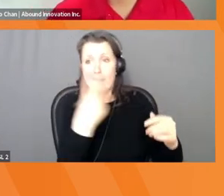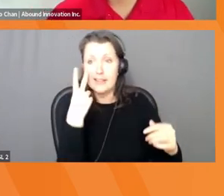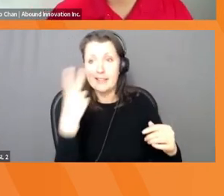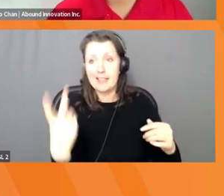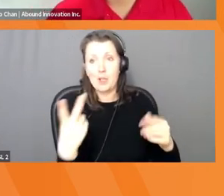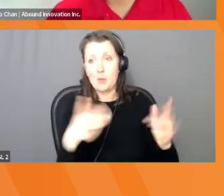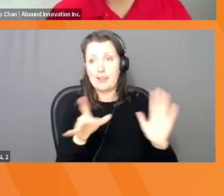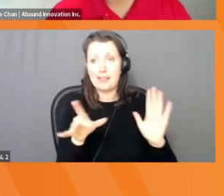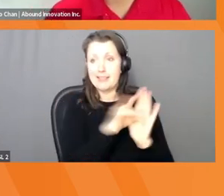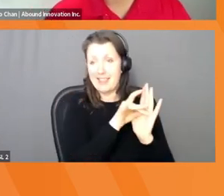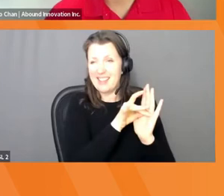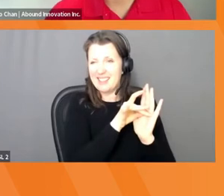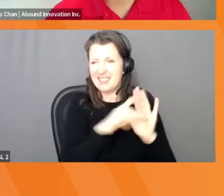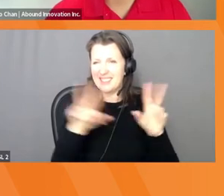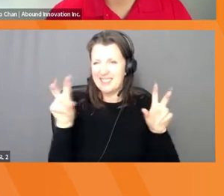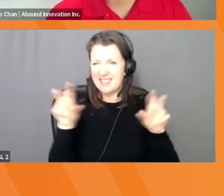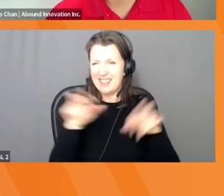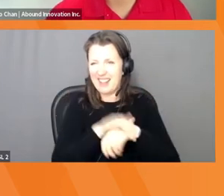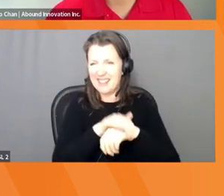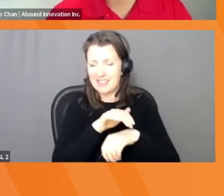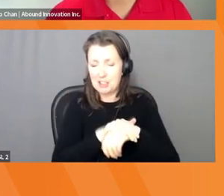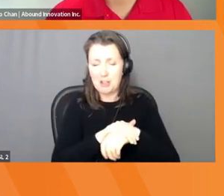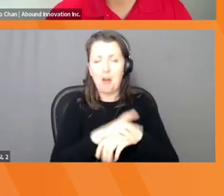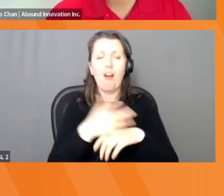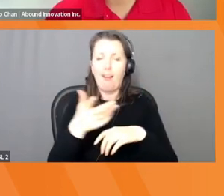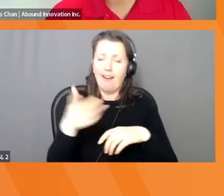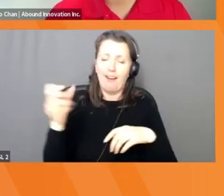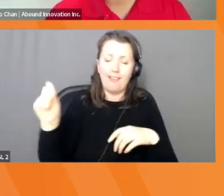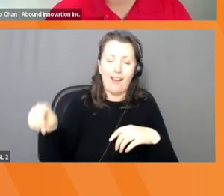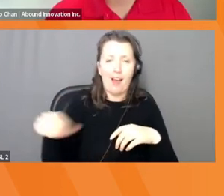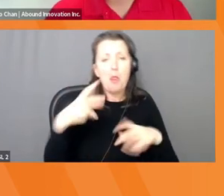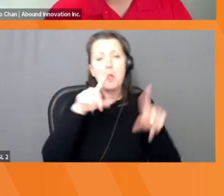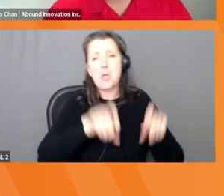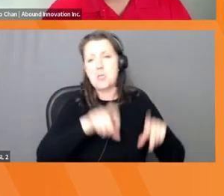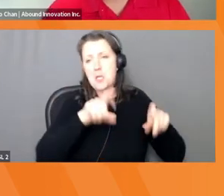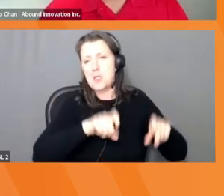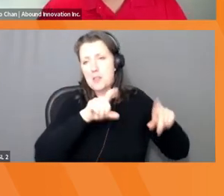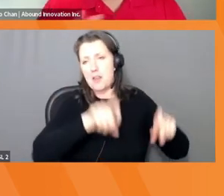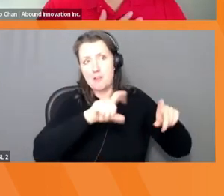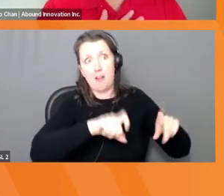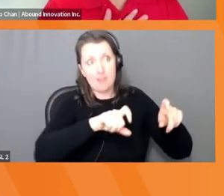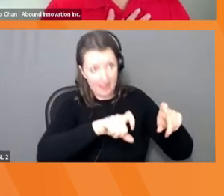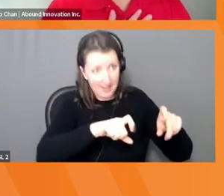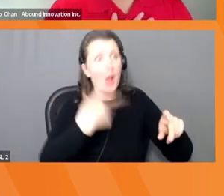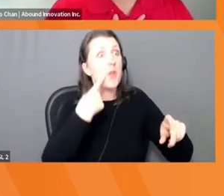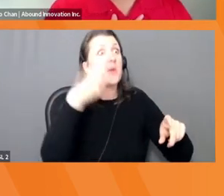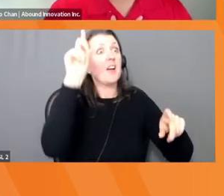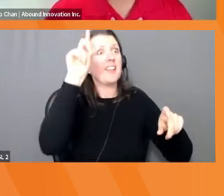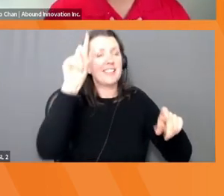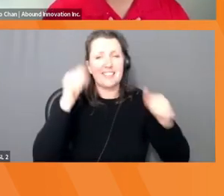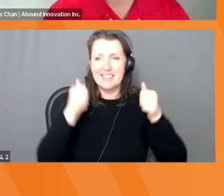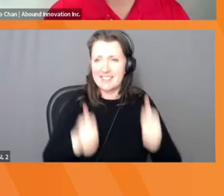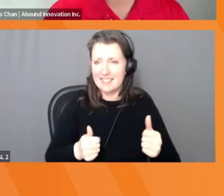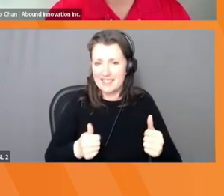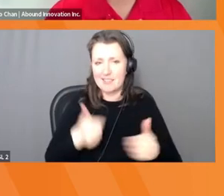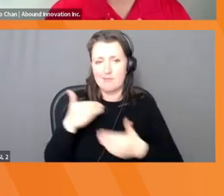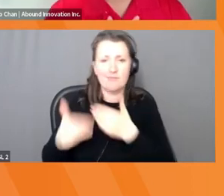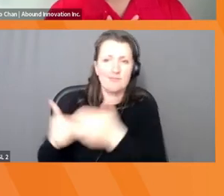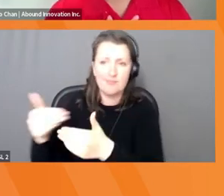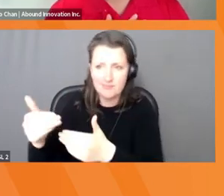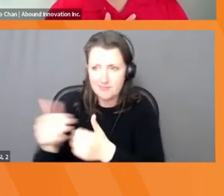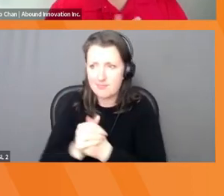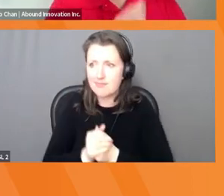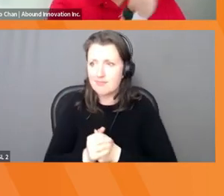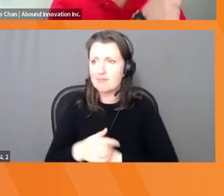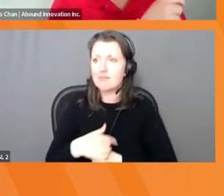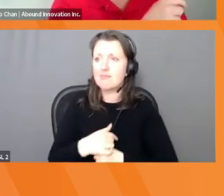at a new twist to something is beautiful. These are great challenges. That is cool. Uh, I would like to propose to you that they see and create a new future.